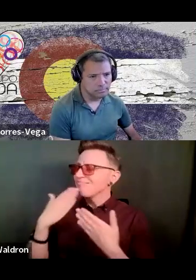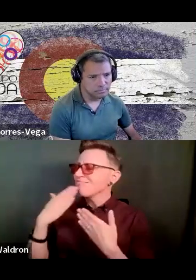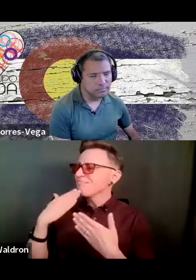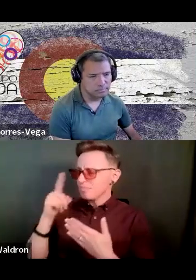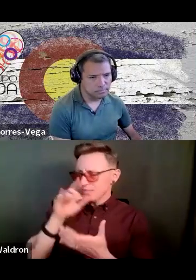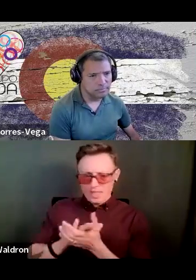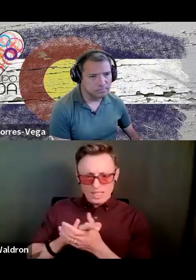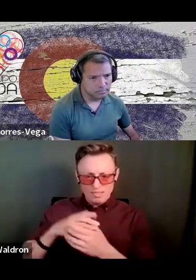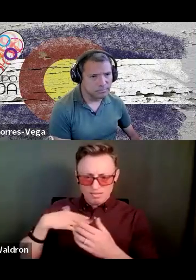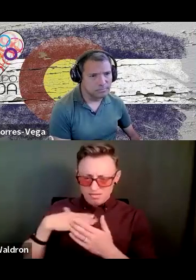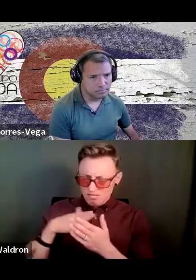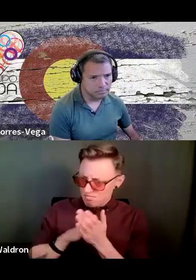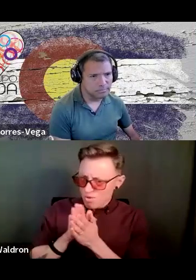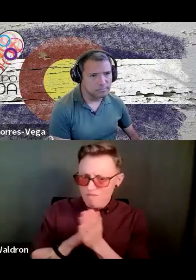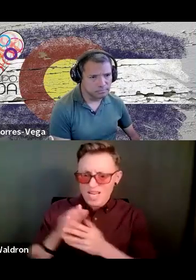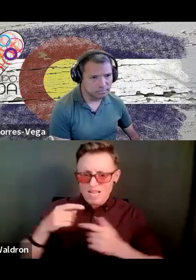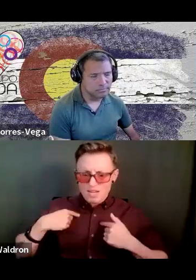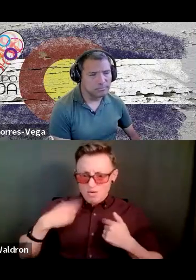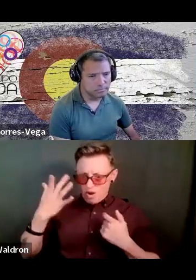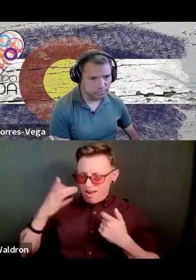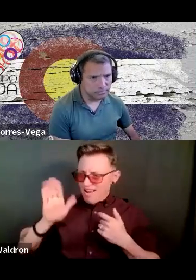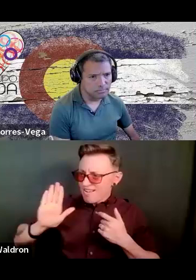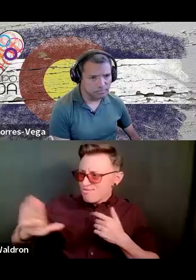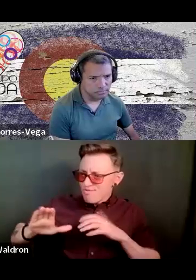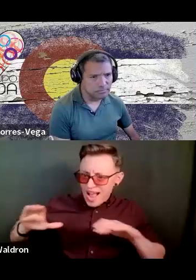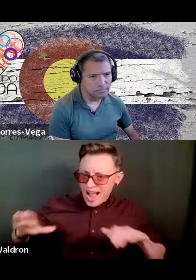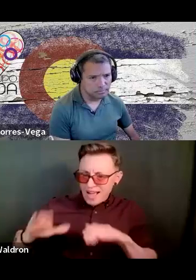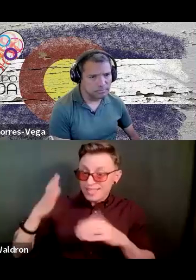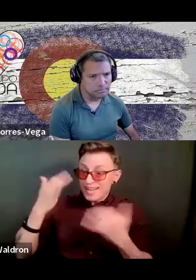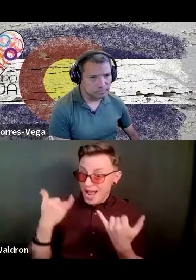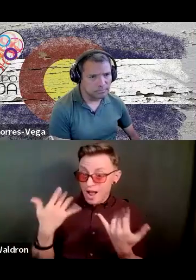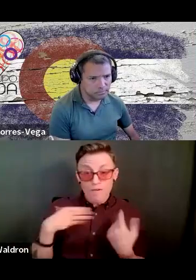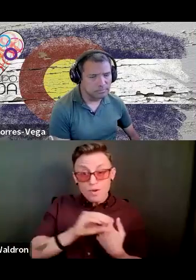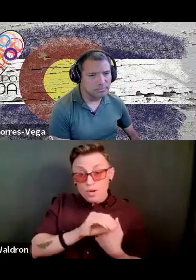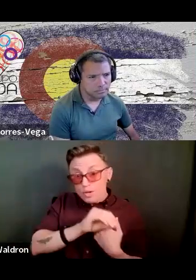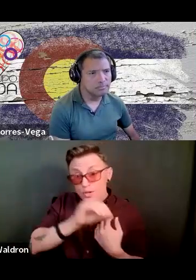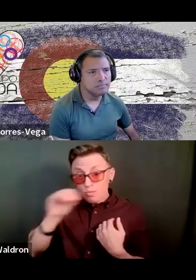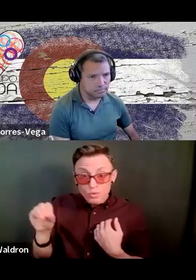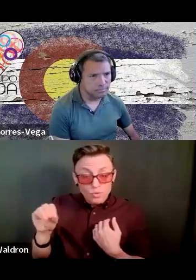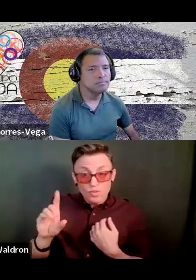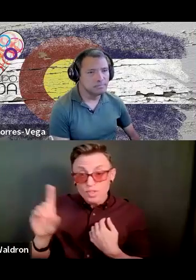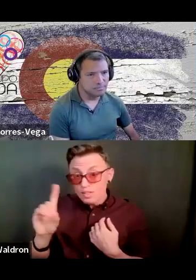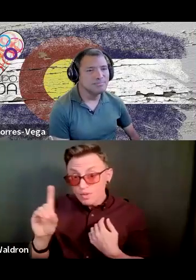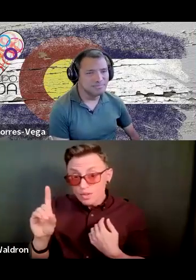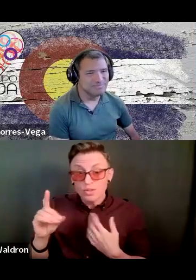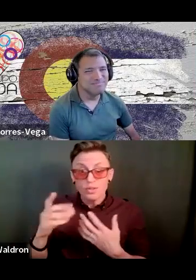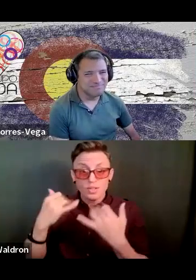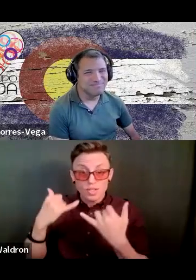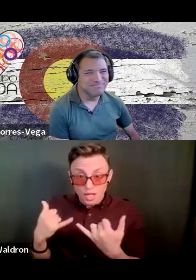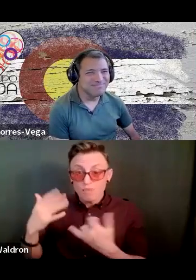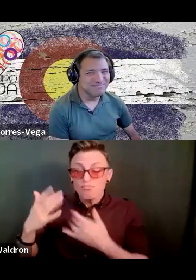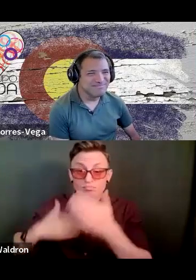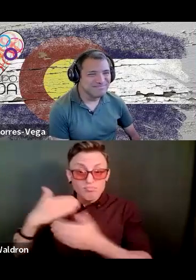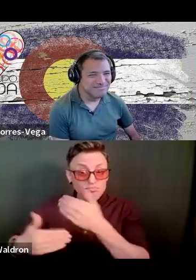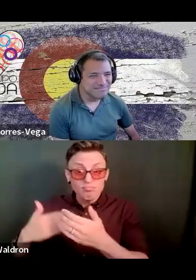me because of what you did. I moved to Denver and now I'm independent, you know? And that's what motivates